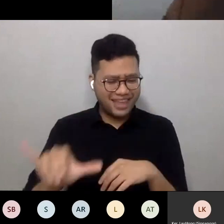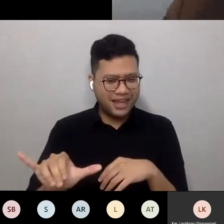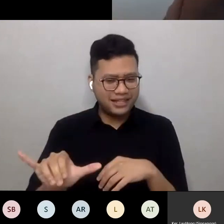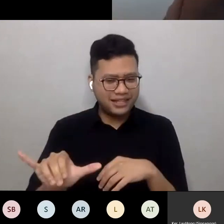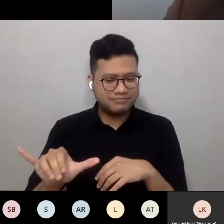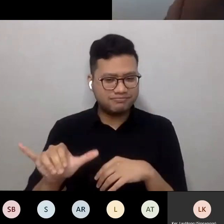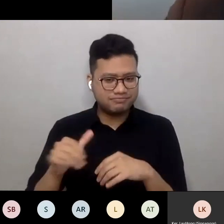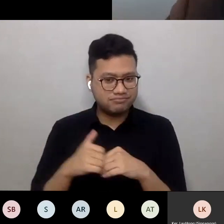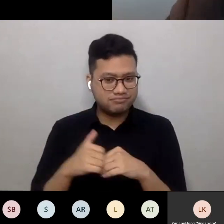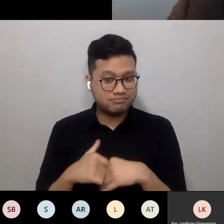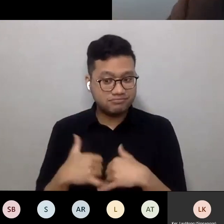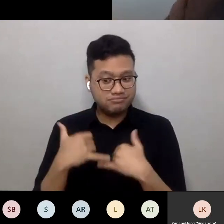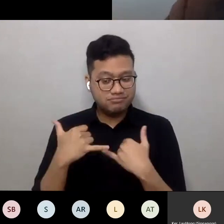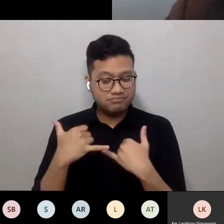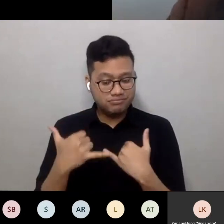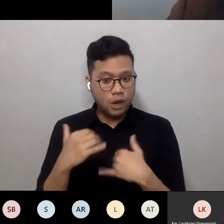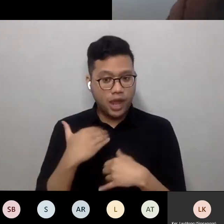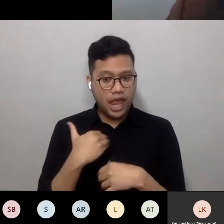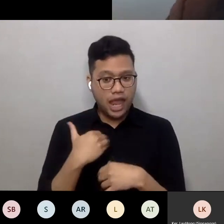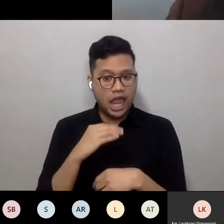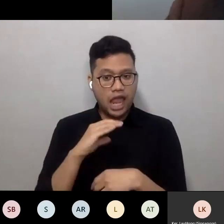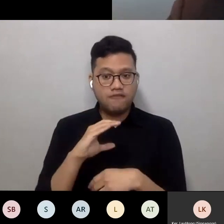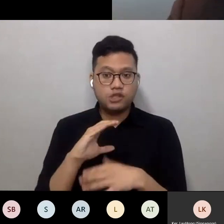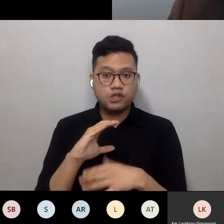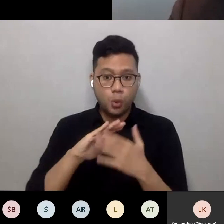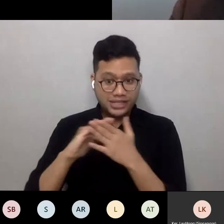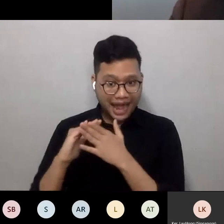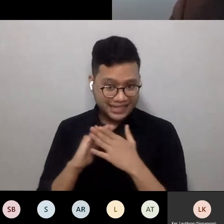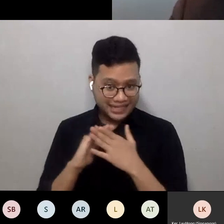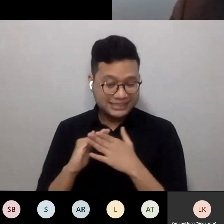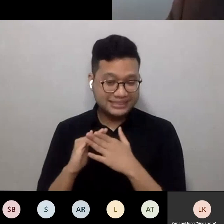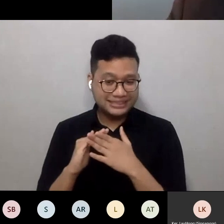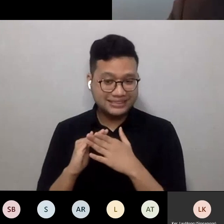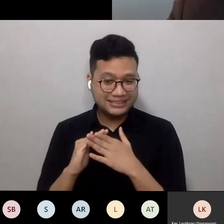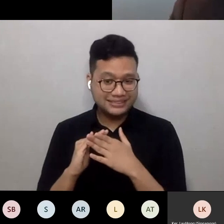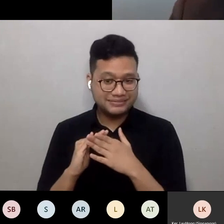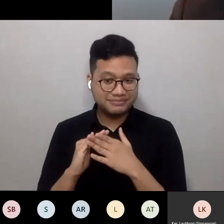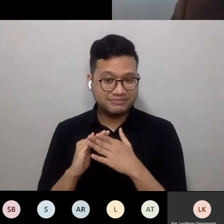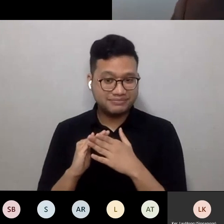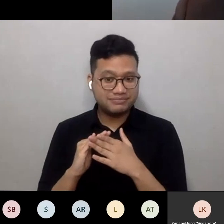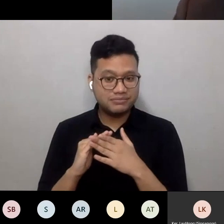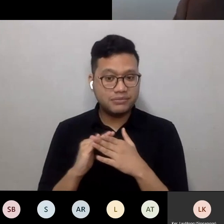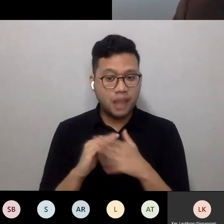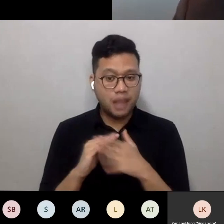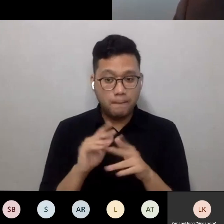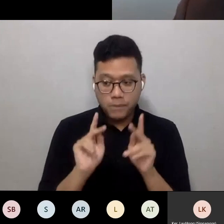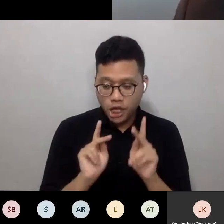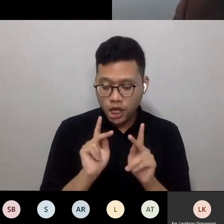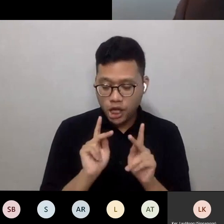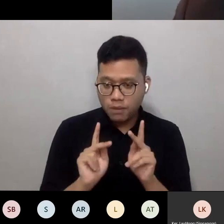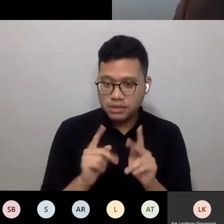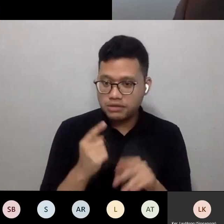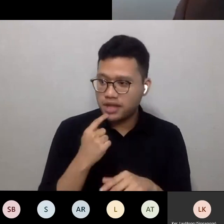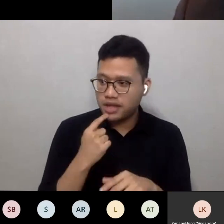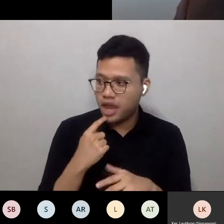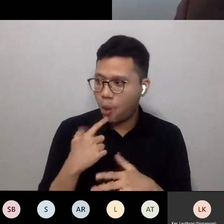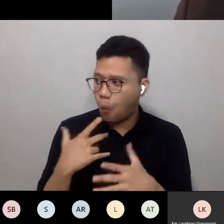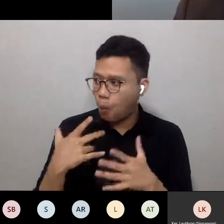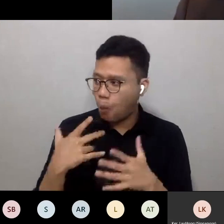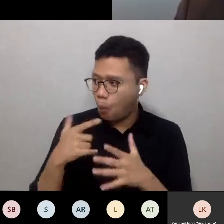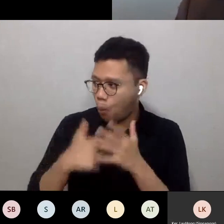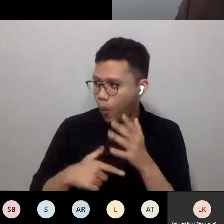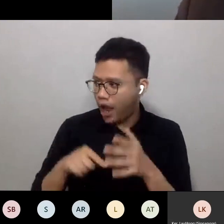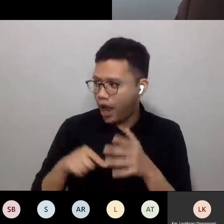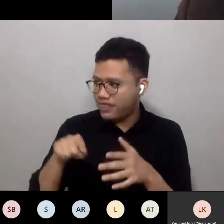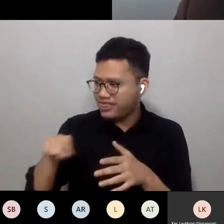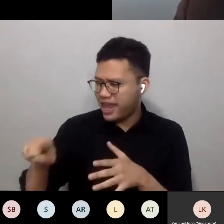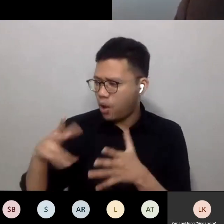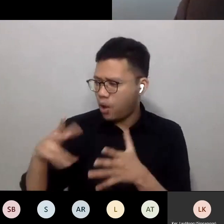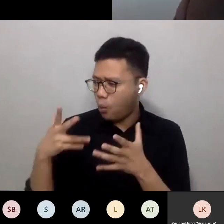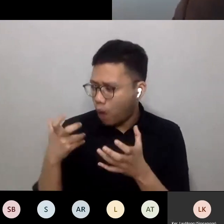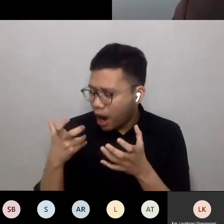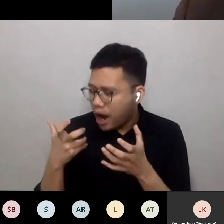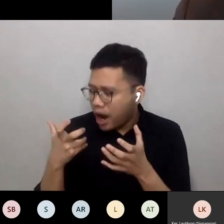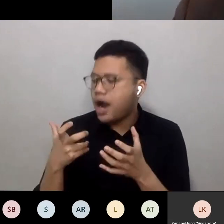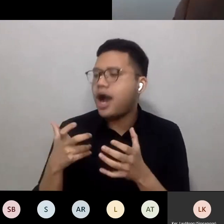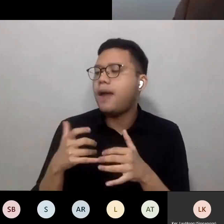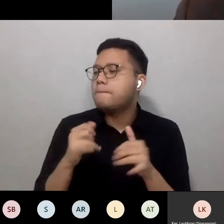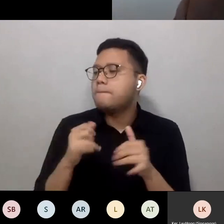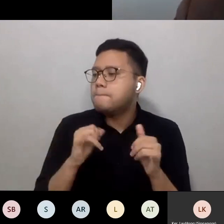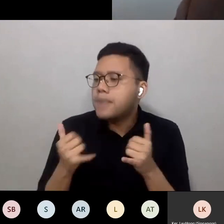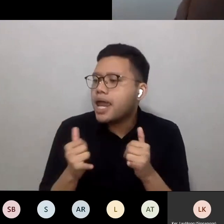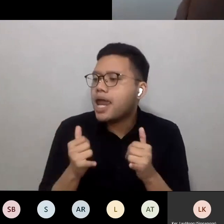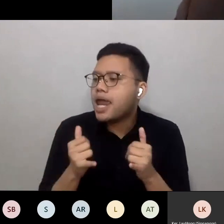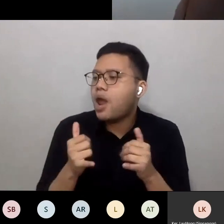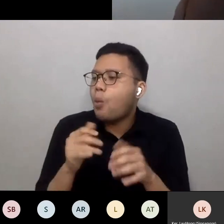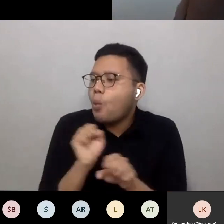You've got civil society, which is effectively setting the brief, people saying what they want out of their places to live, work, play, and learn.